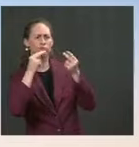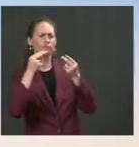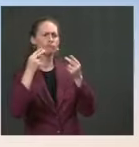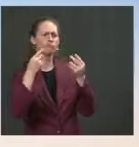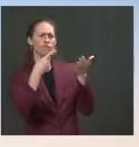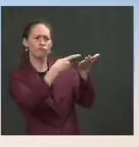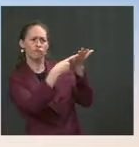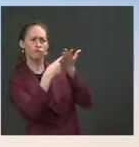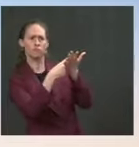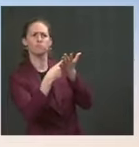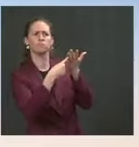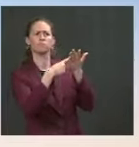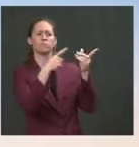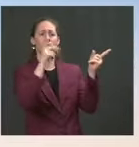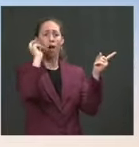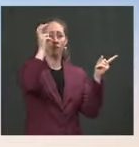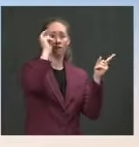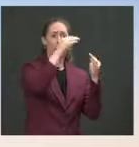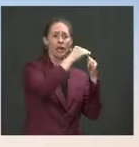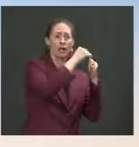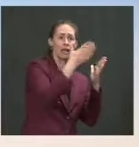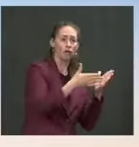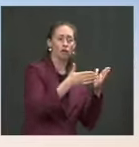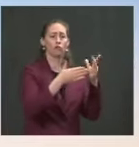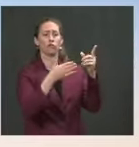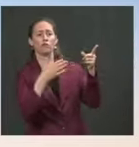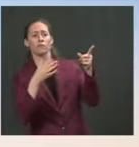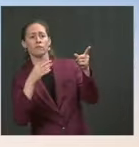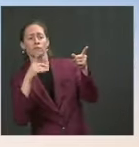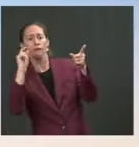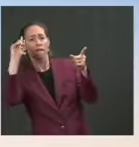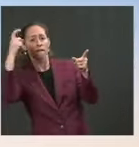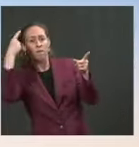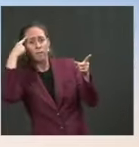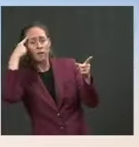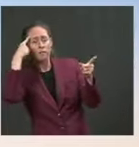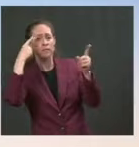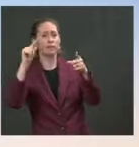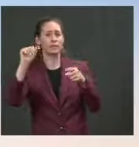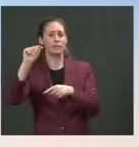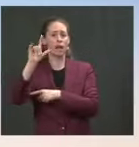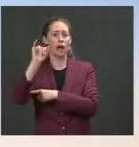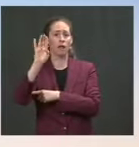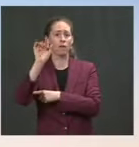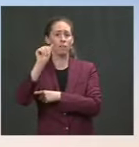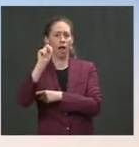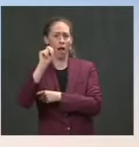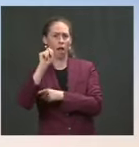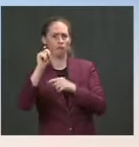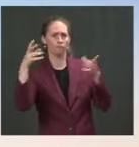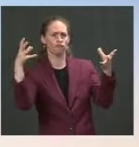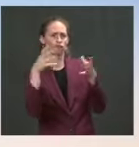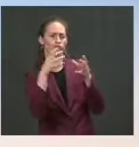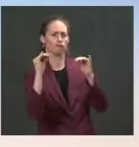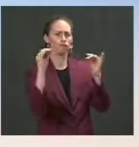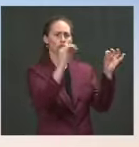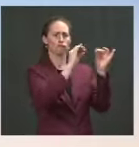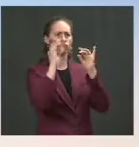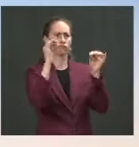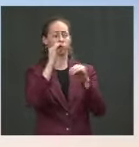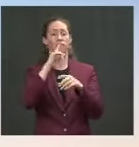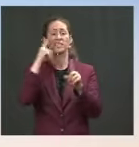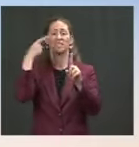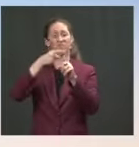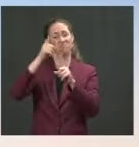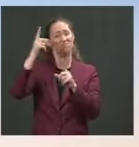Afghan leaders, members of the Afghan government, and the Taliban. And we believe a political solution is the only outcome to lasting peace in